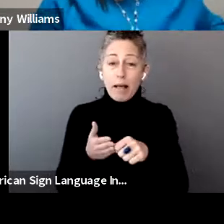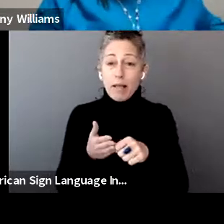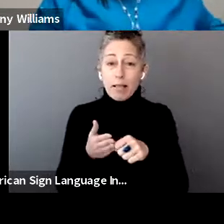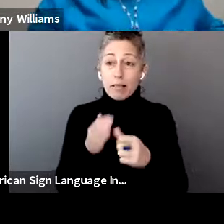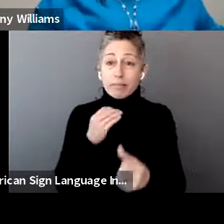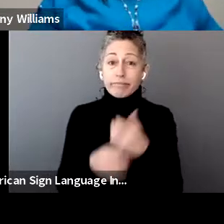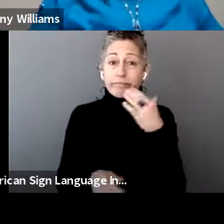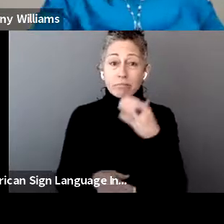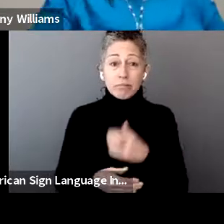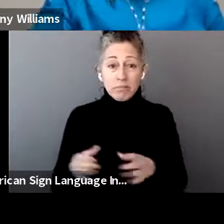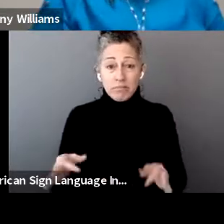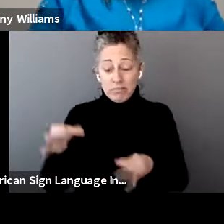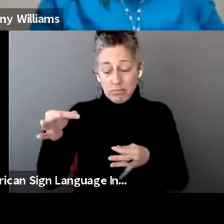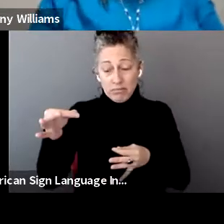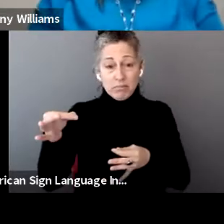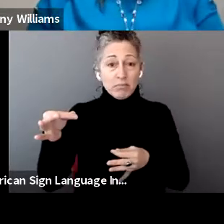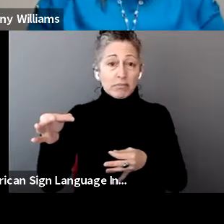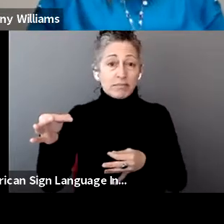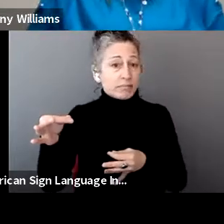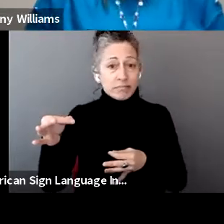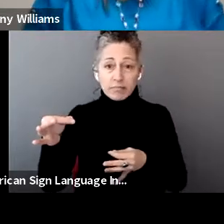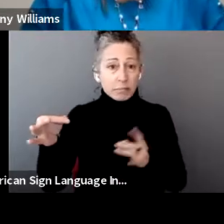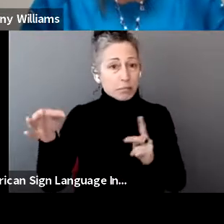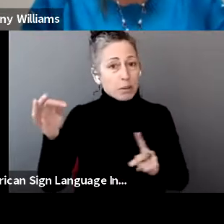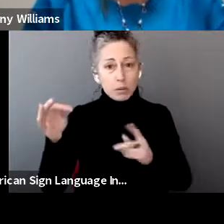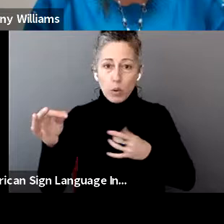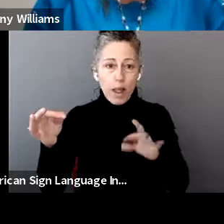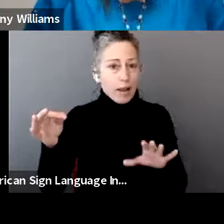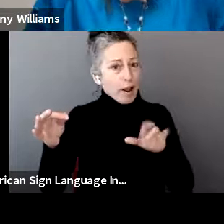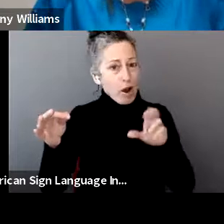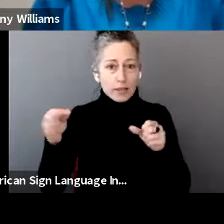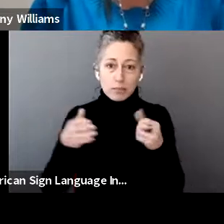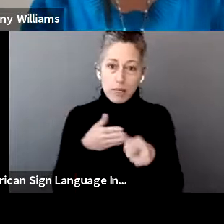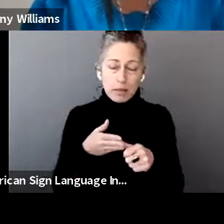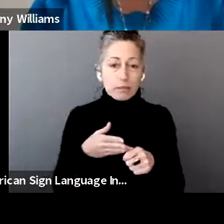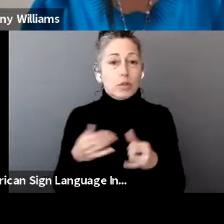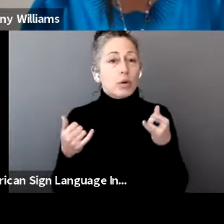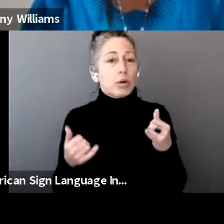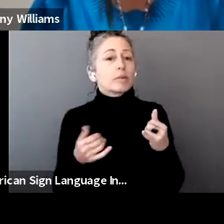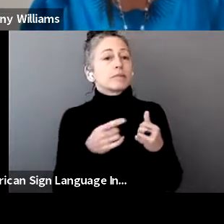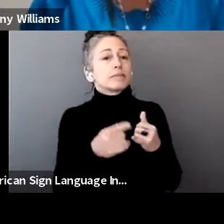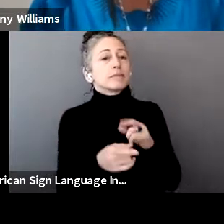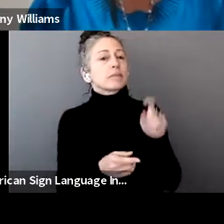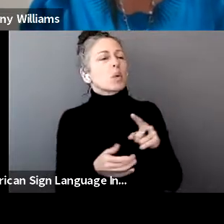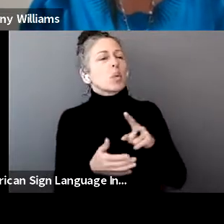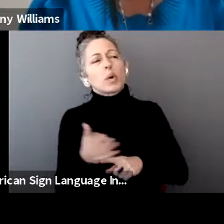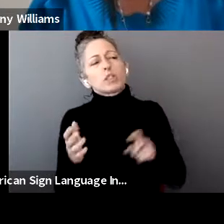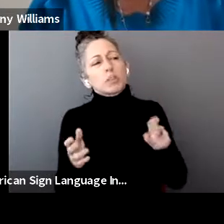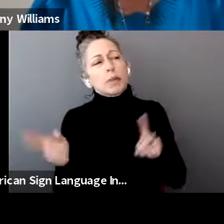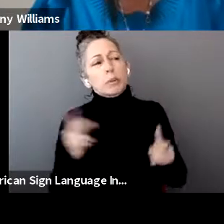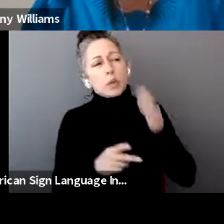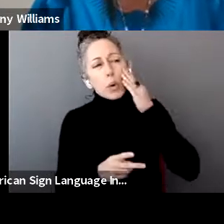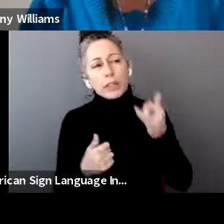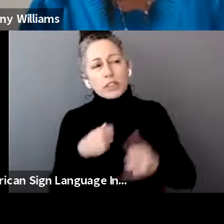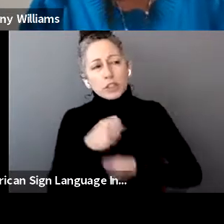changes that you want people to be aware of this year? Thank you, Melissa. First, let me